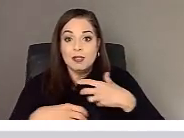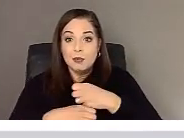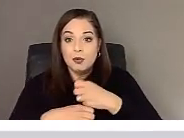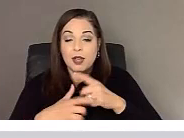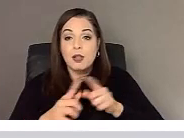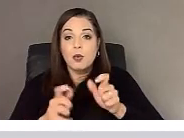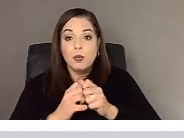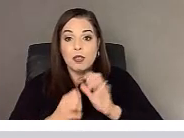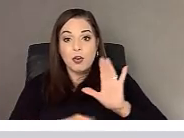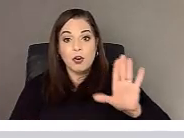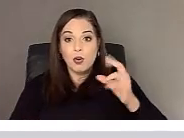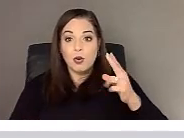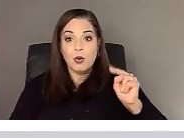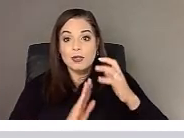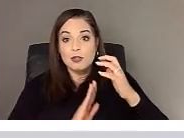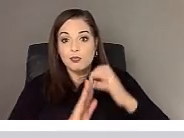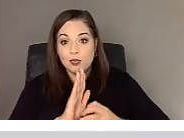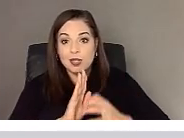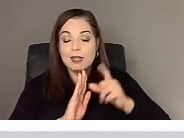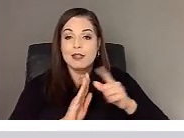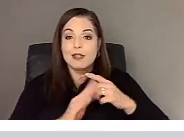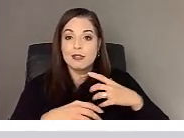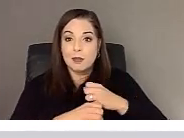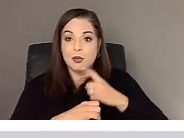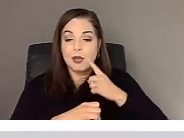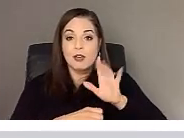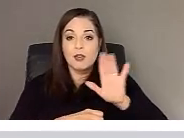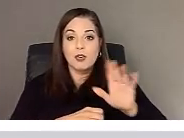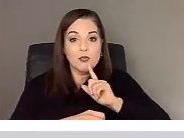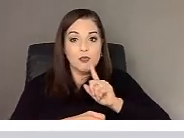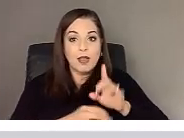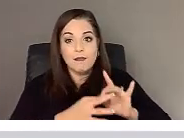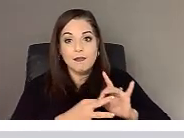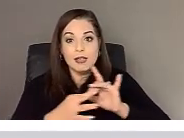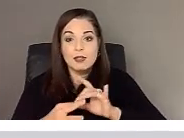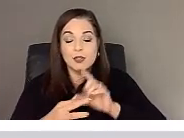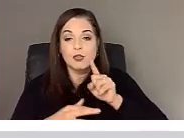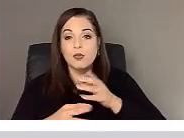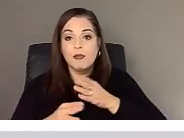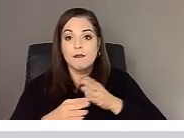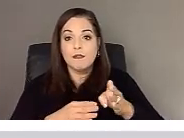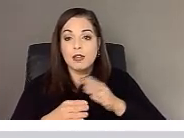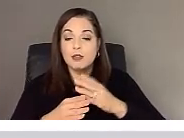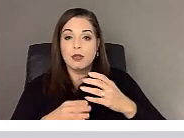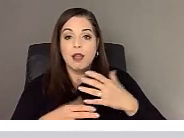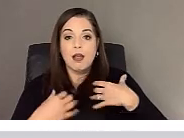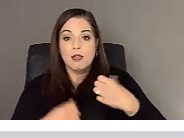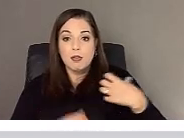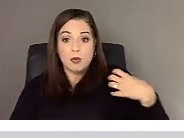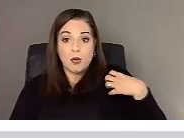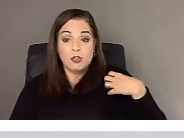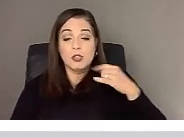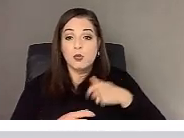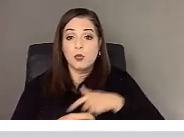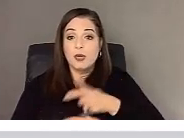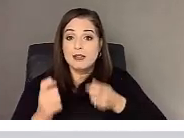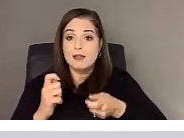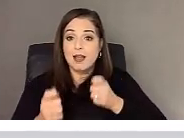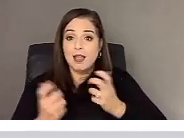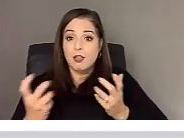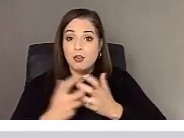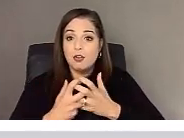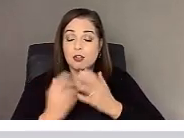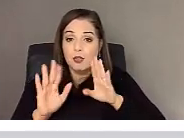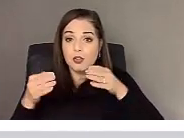written summary of our work and its relevance to the field of health coaching. We tailored the video, like Jeff had mentioned, to the target